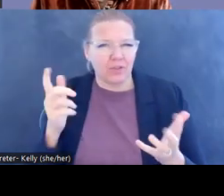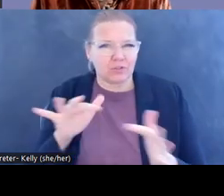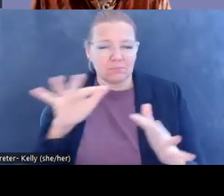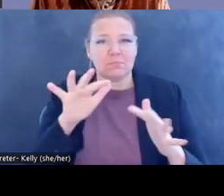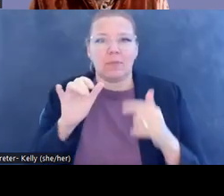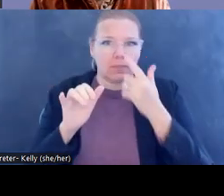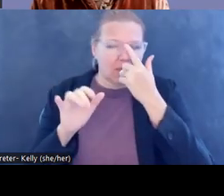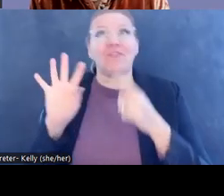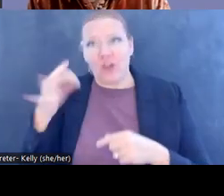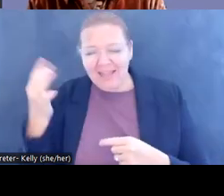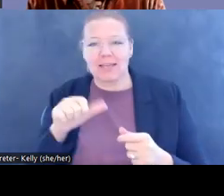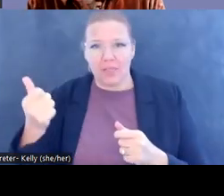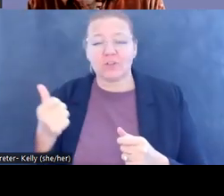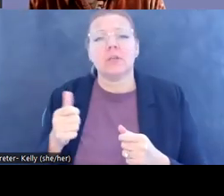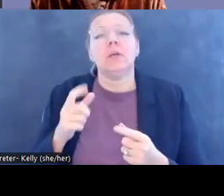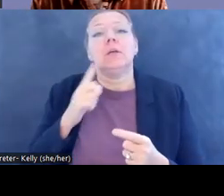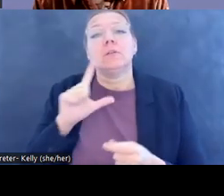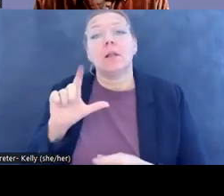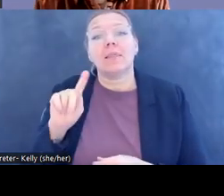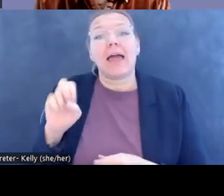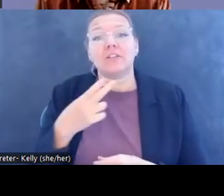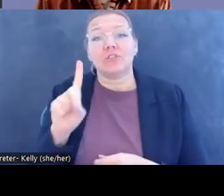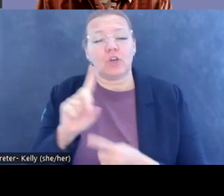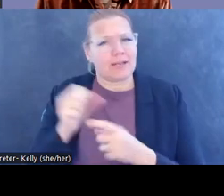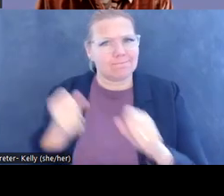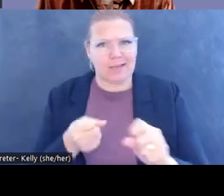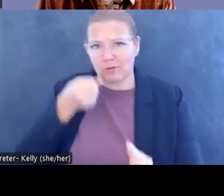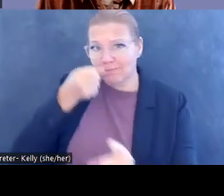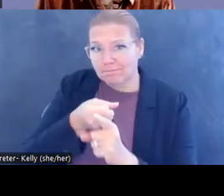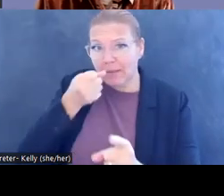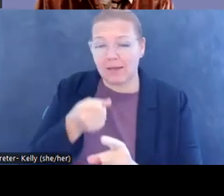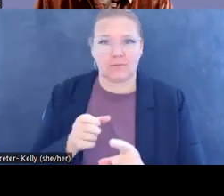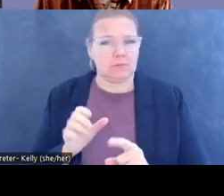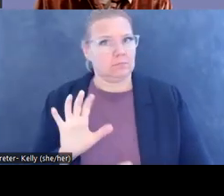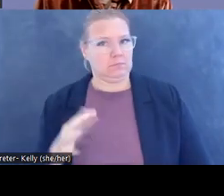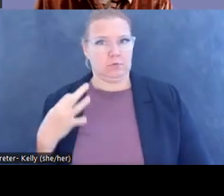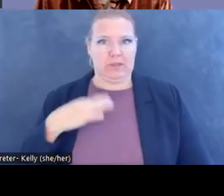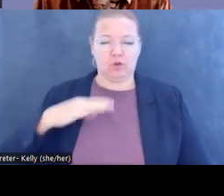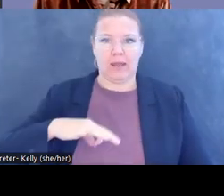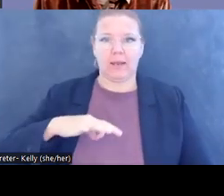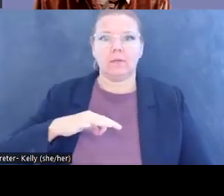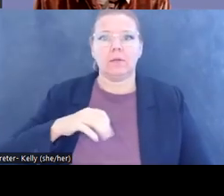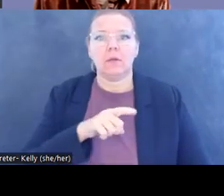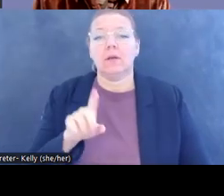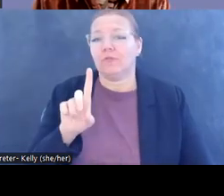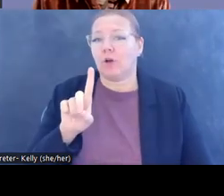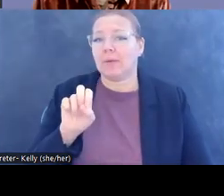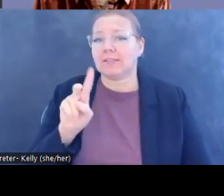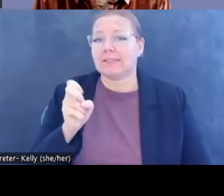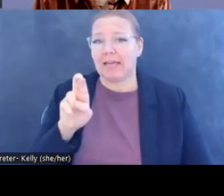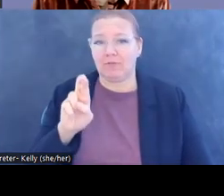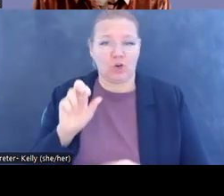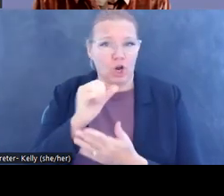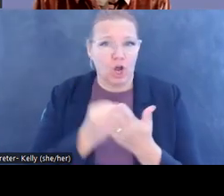unmasking of Latchford has been having a concrete impact. To their credit, following the coverage, the Denver Art Museum has agreed to